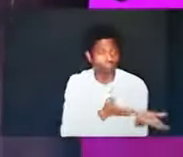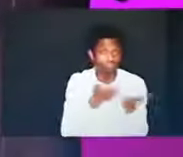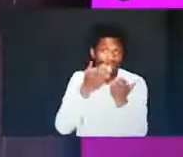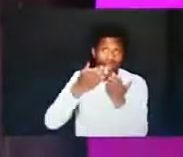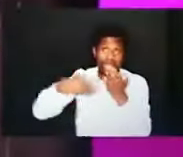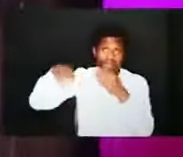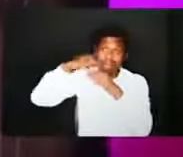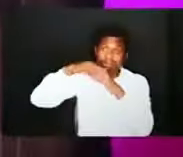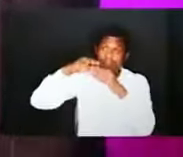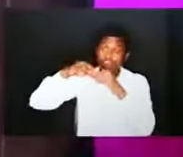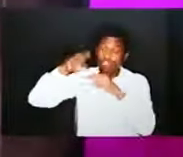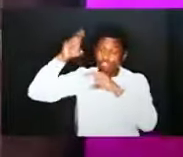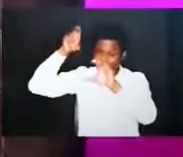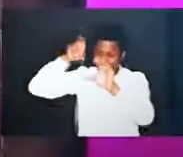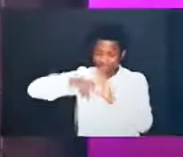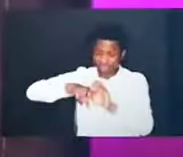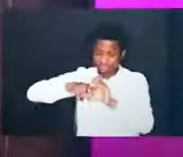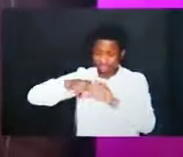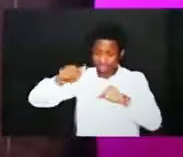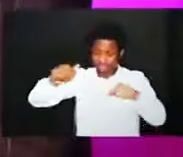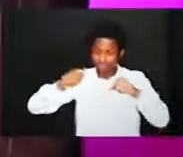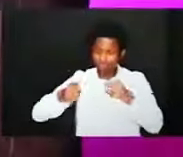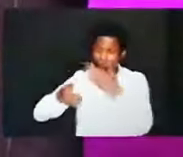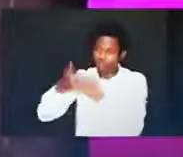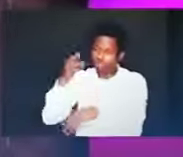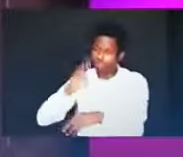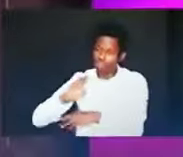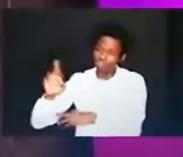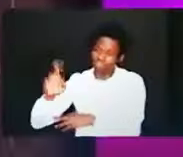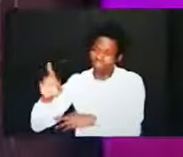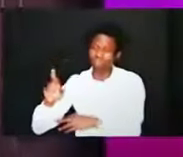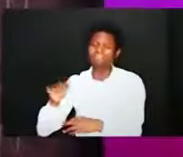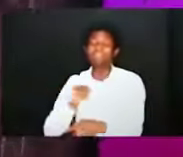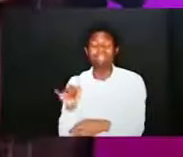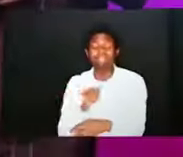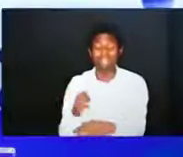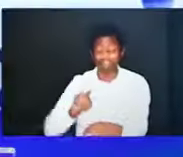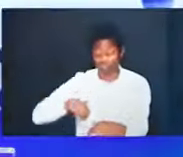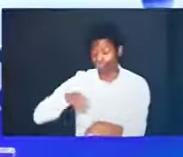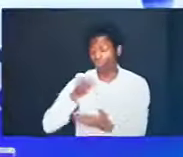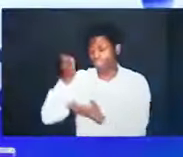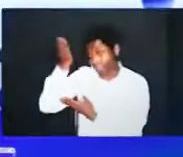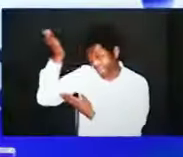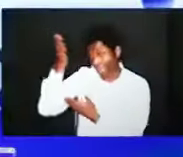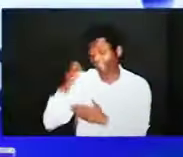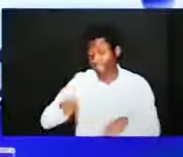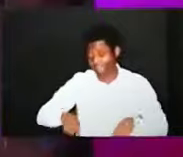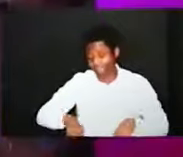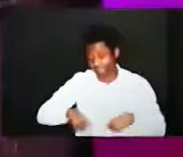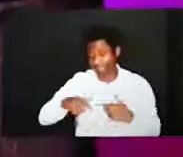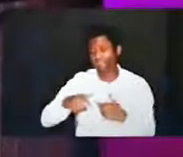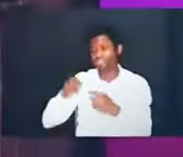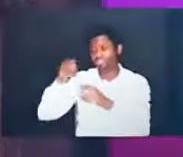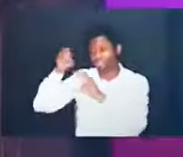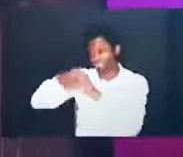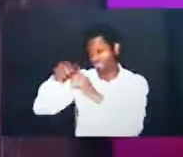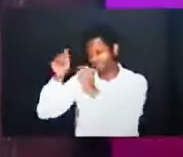we were also seated with him heavenly places